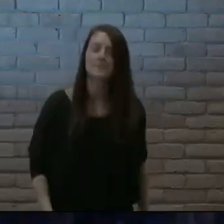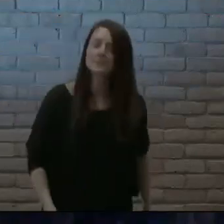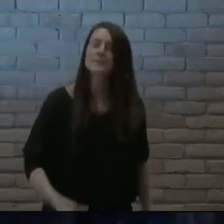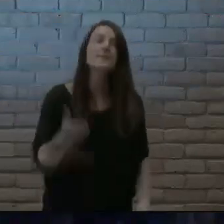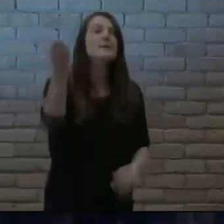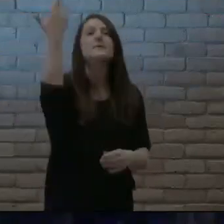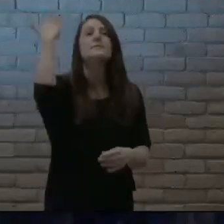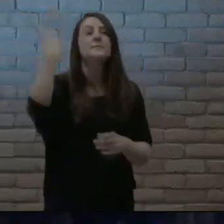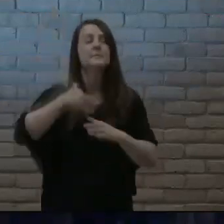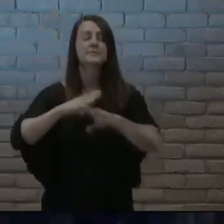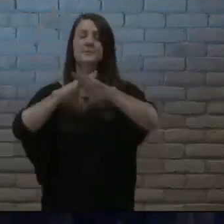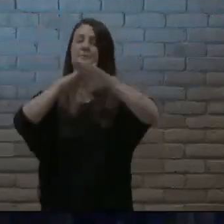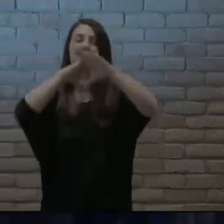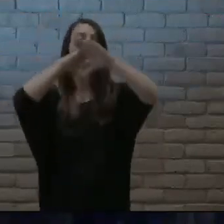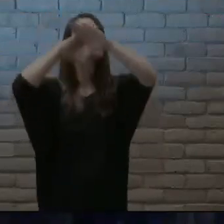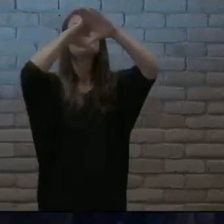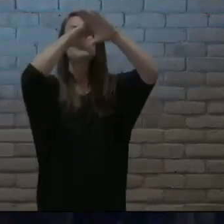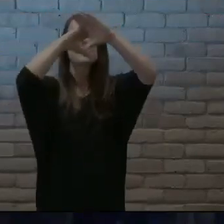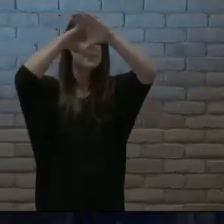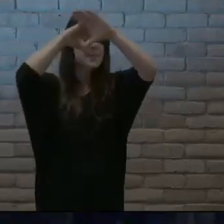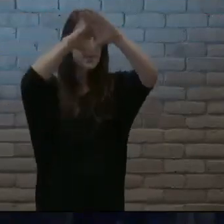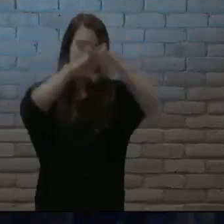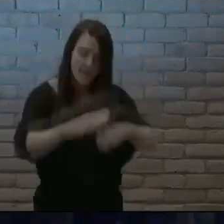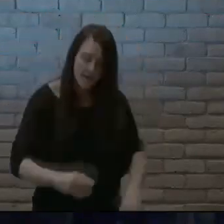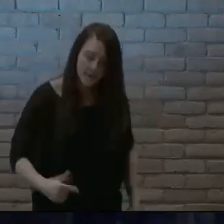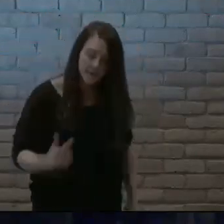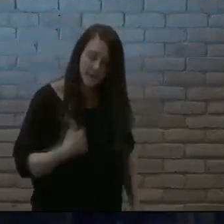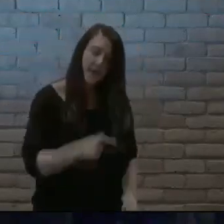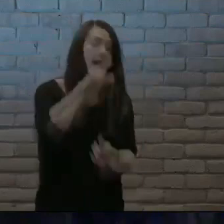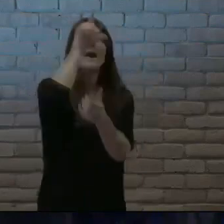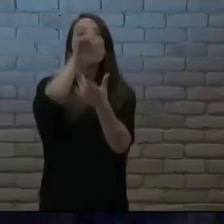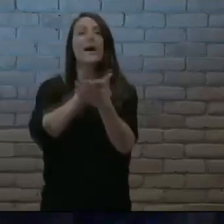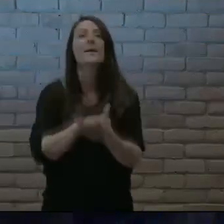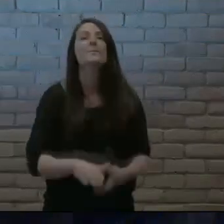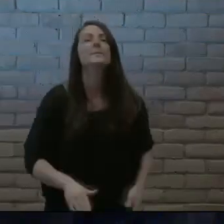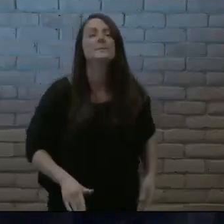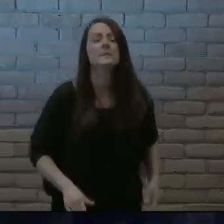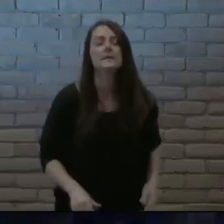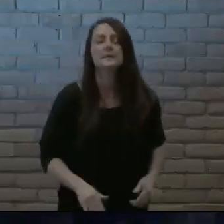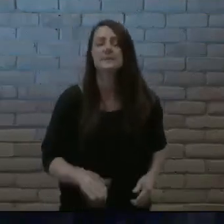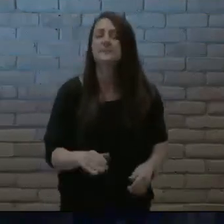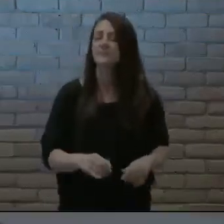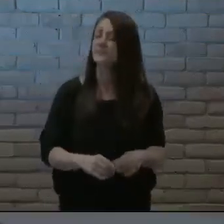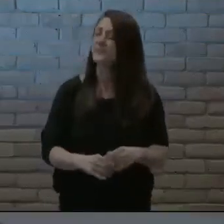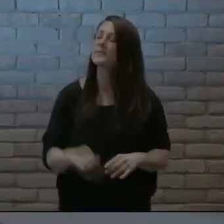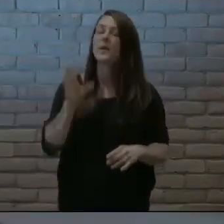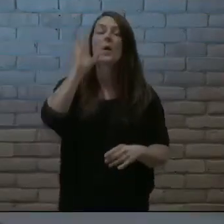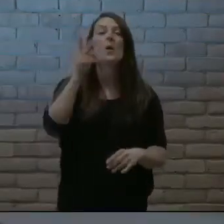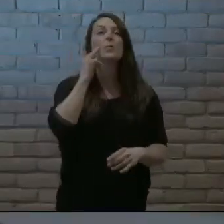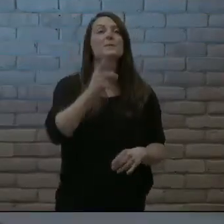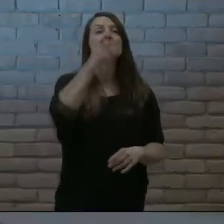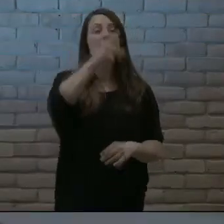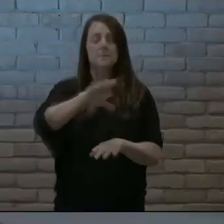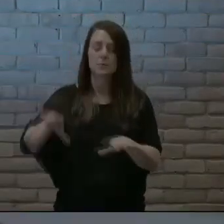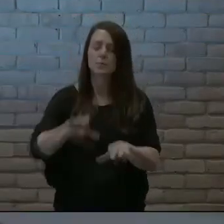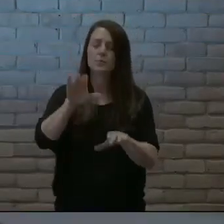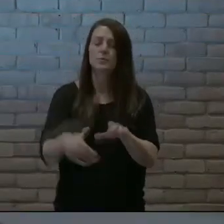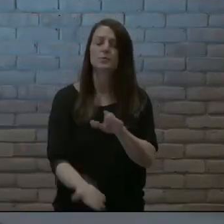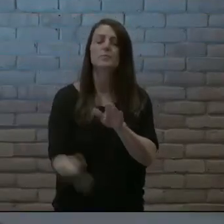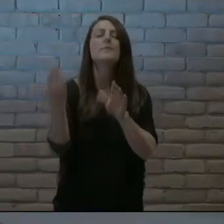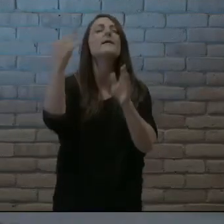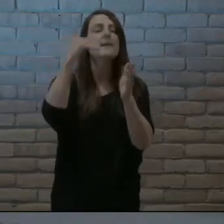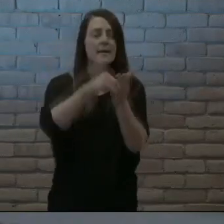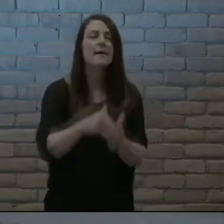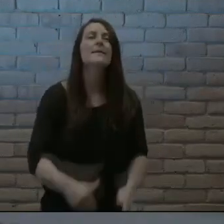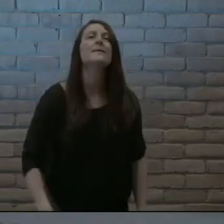way Where there was no way And I believe I'll see